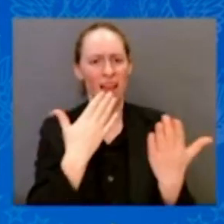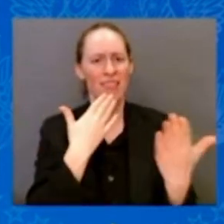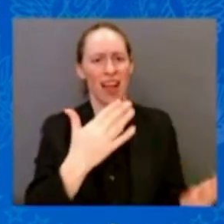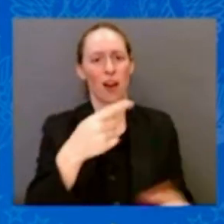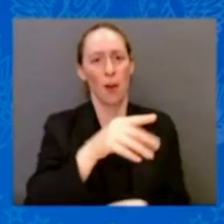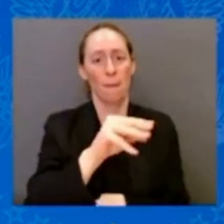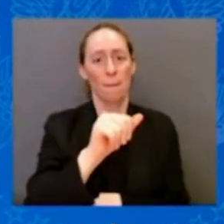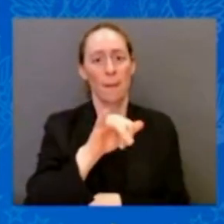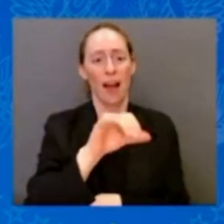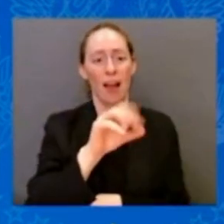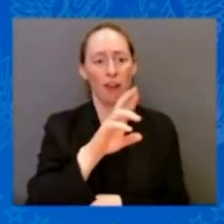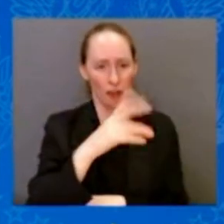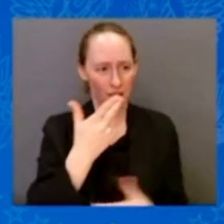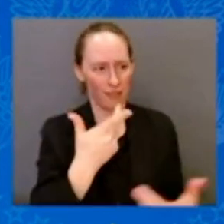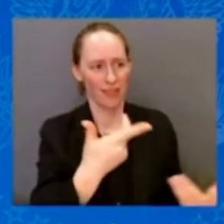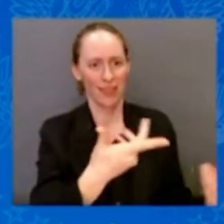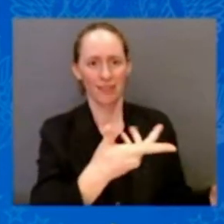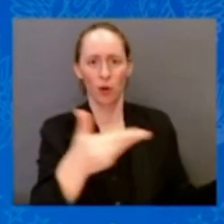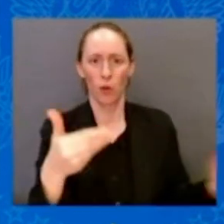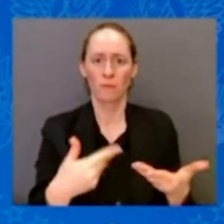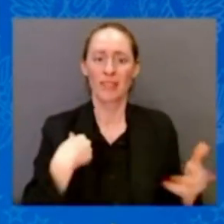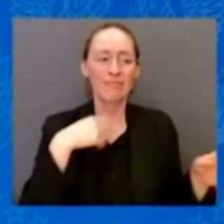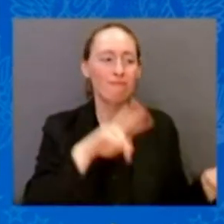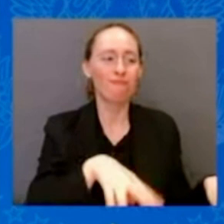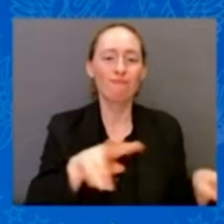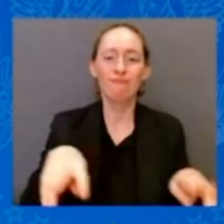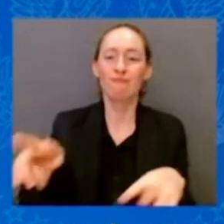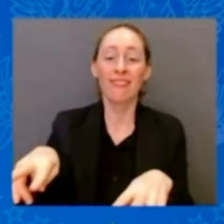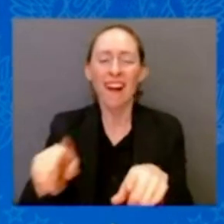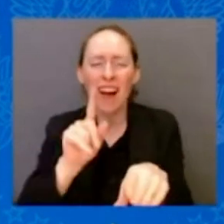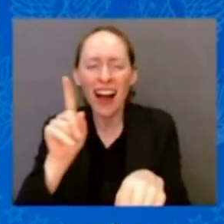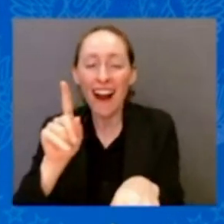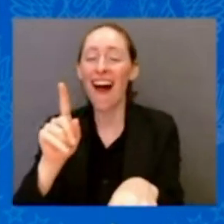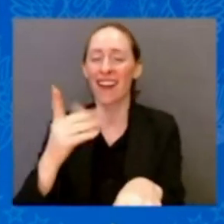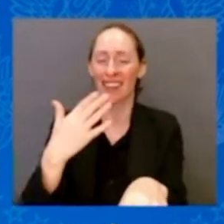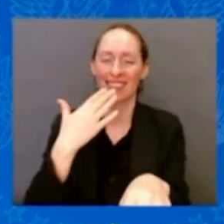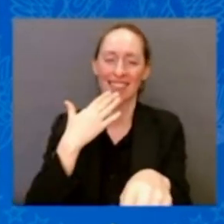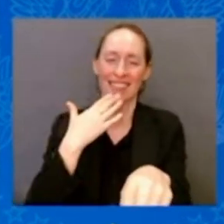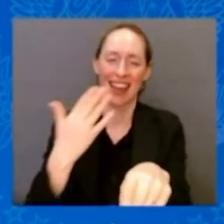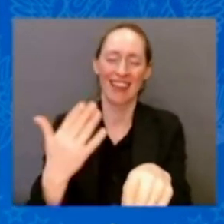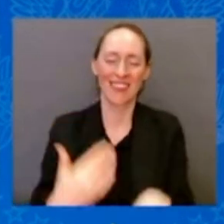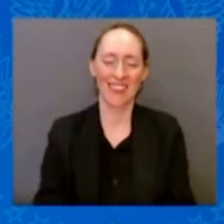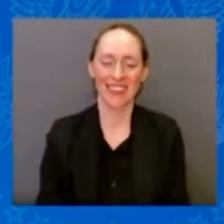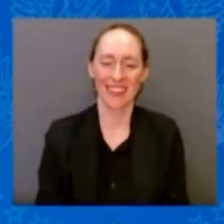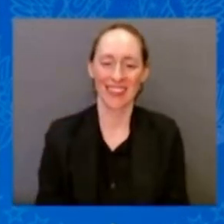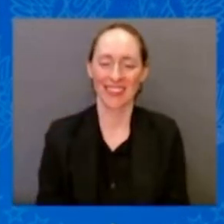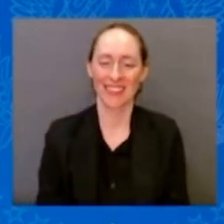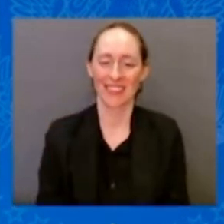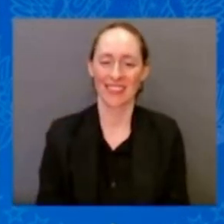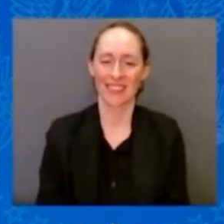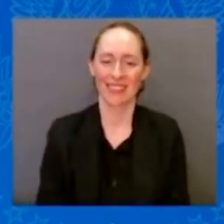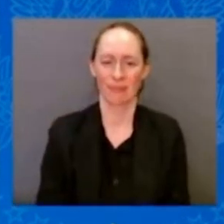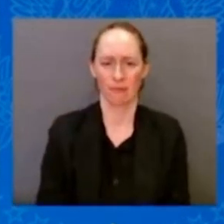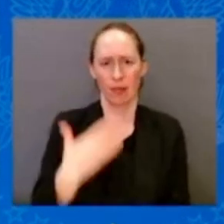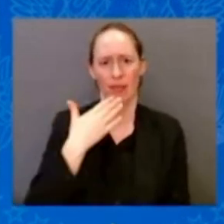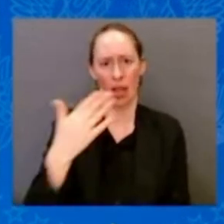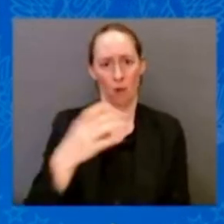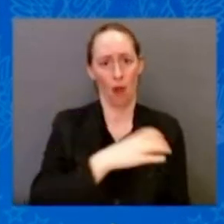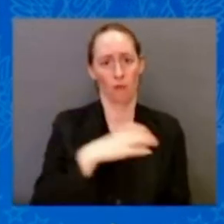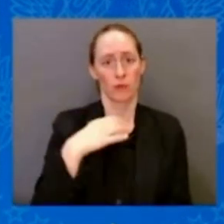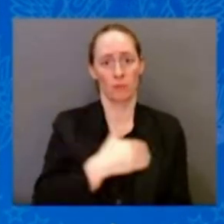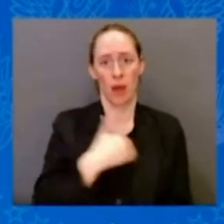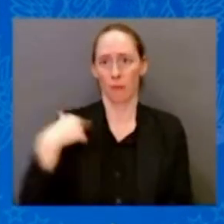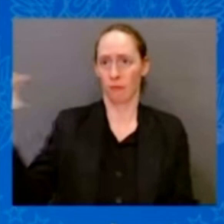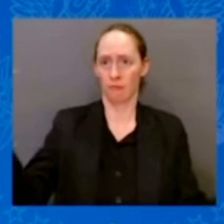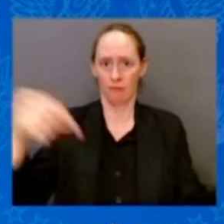are. Thanks for the passport. And I want to also thank the members of Congress for today. Kathy Castor, who represents this district,